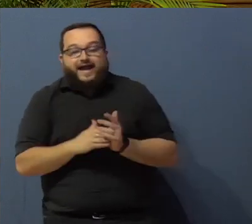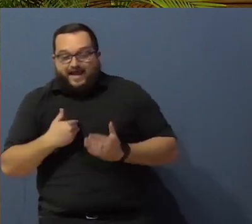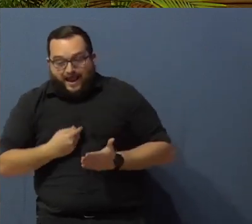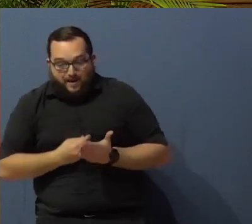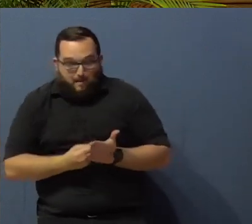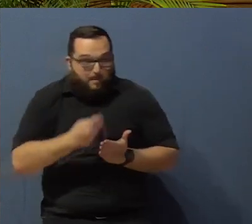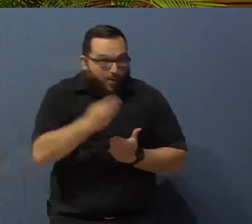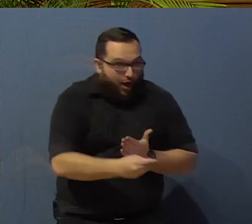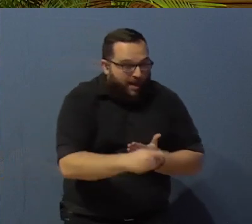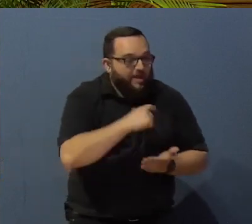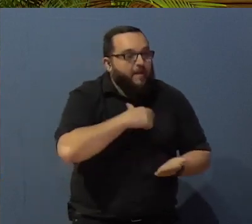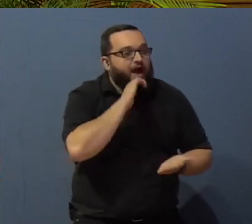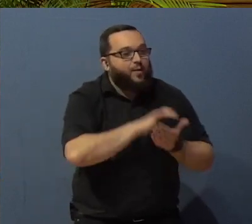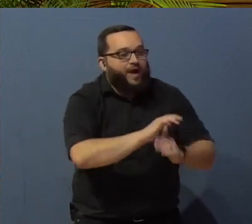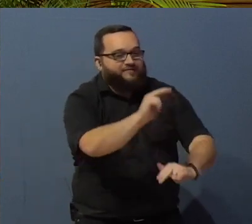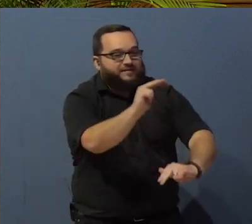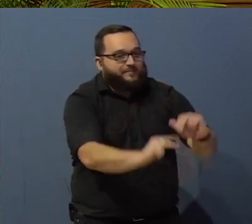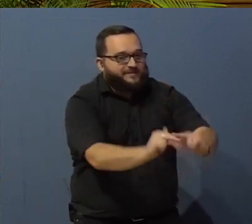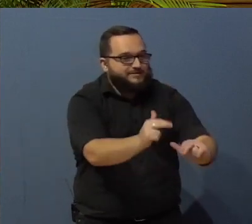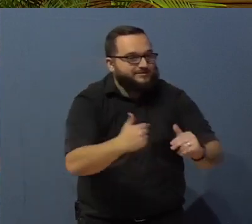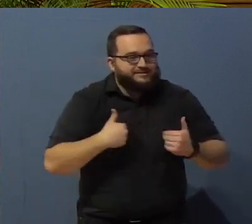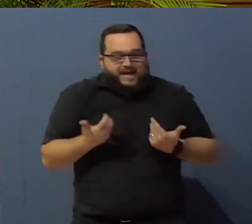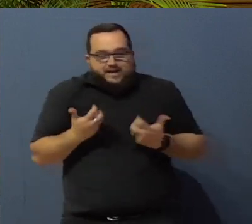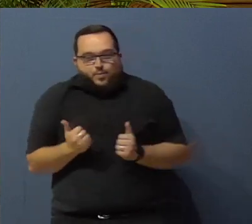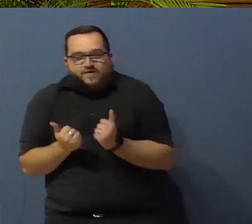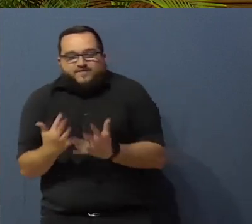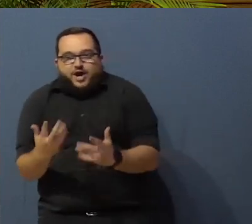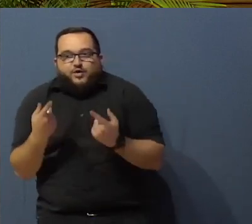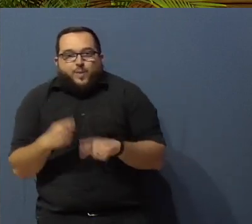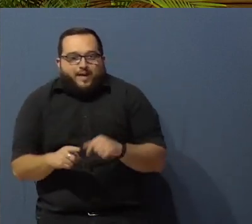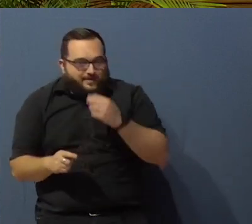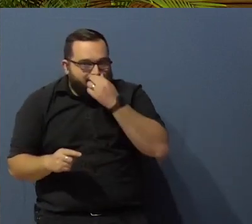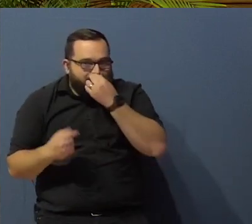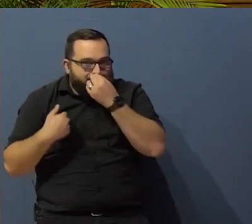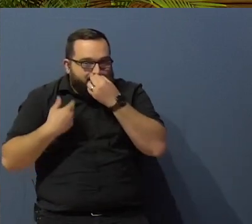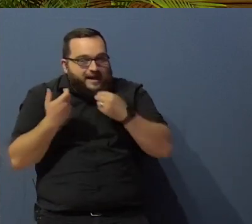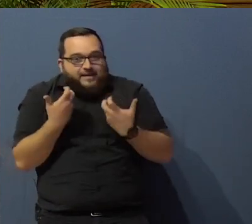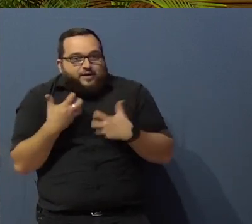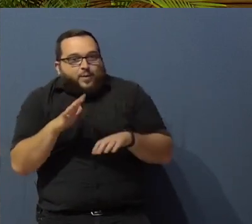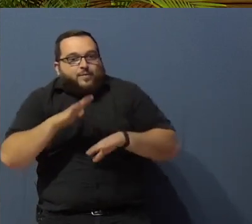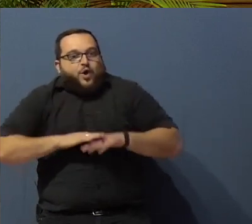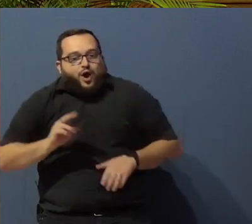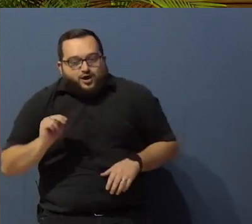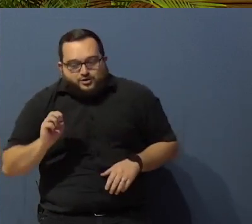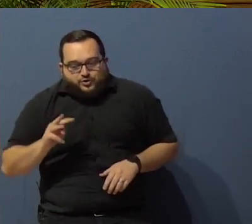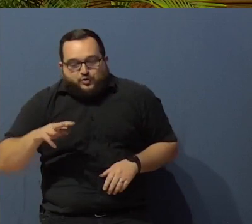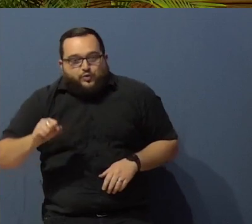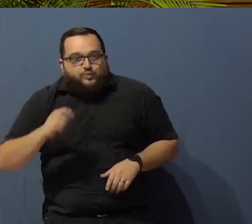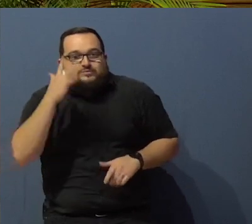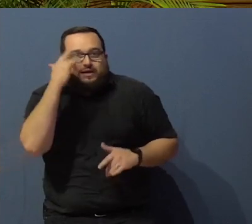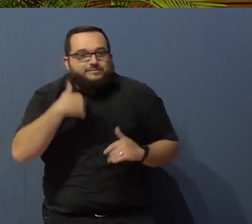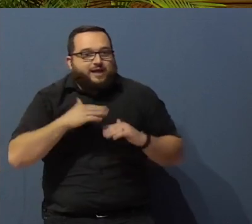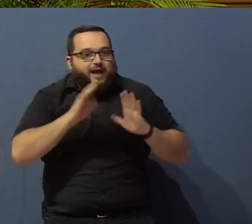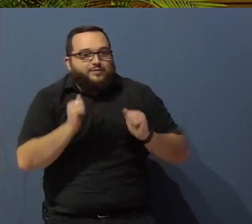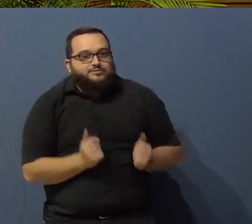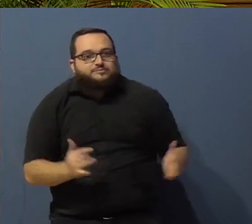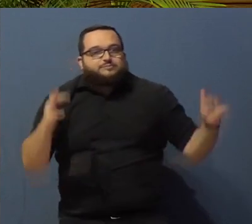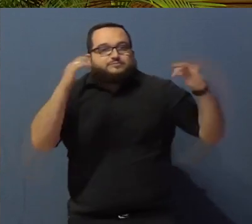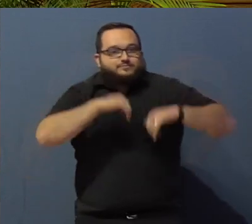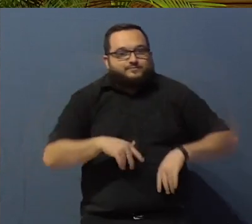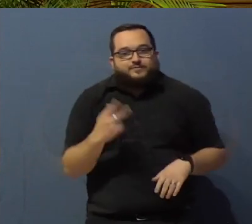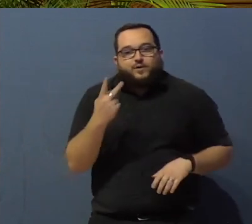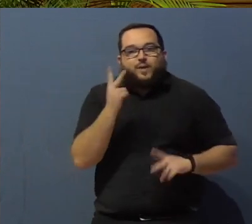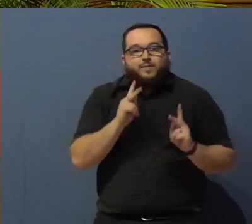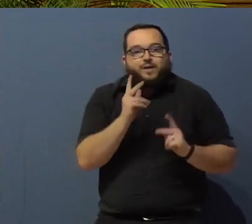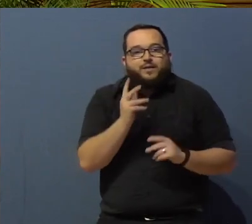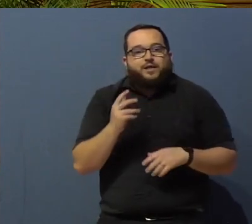for there to be a fire in channel 7 or 8 or one of the stations that come and say three people are